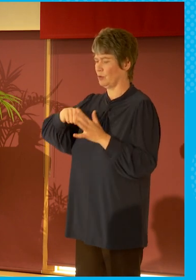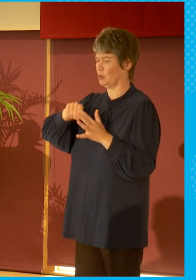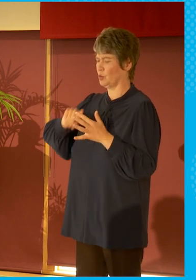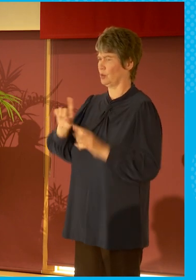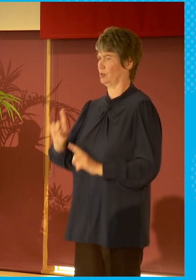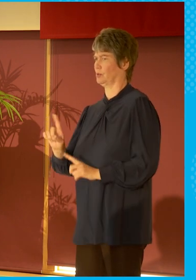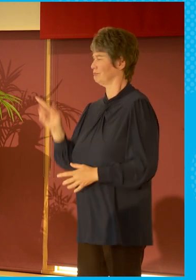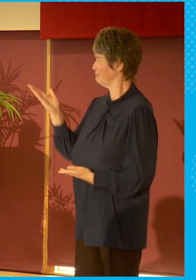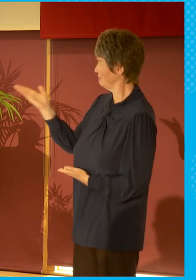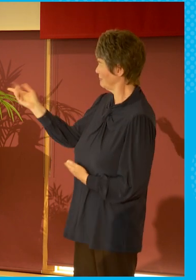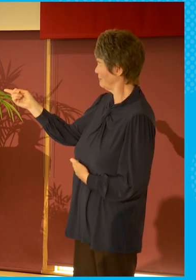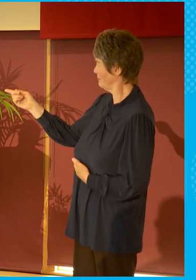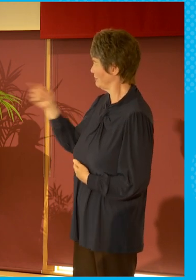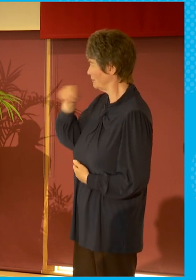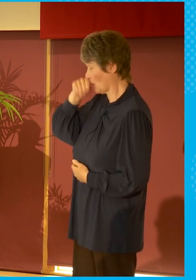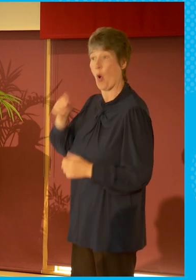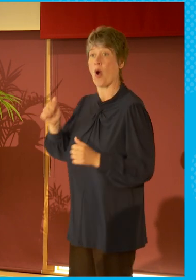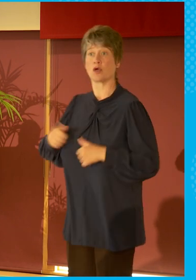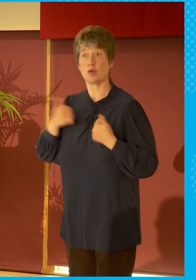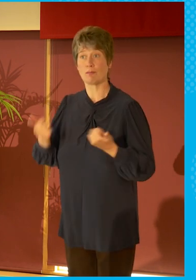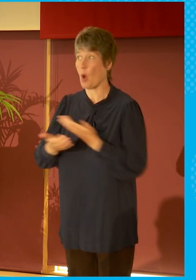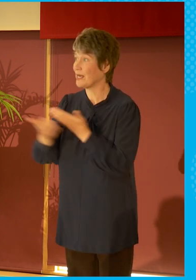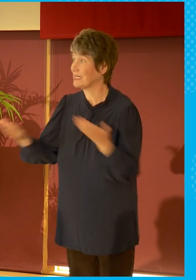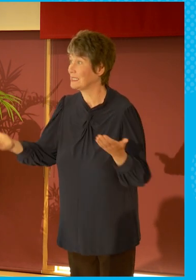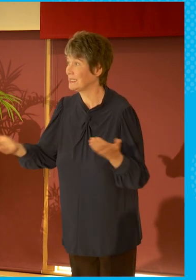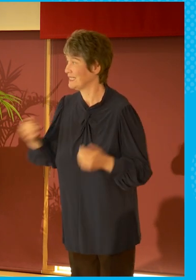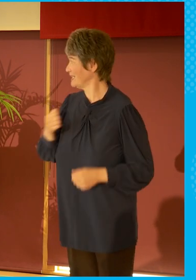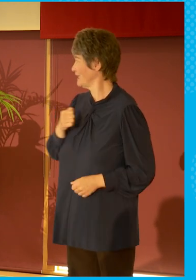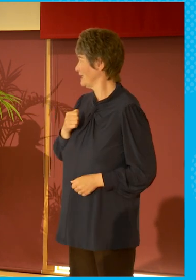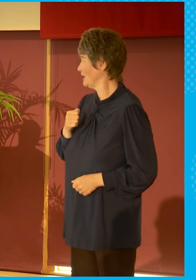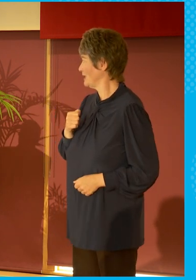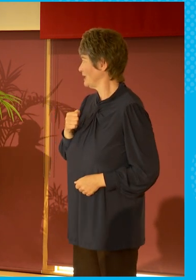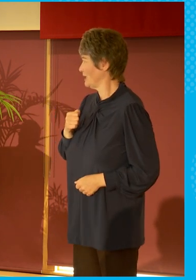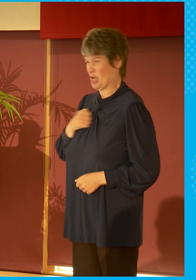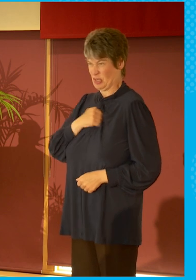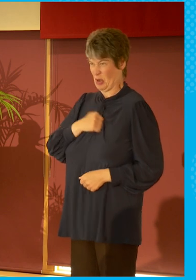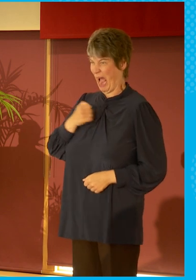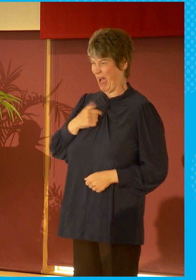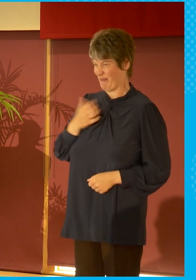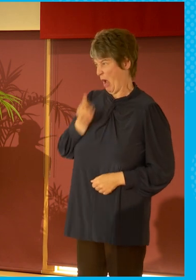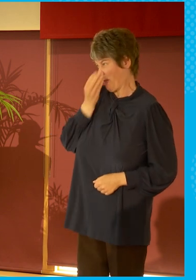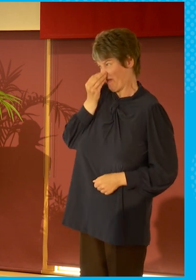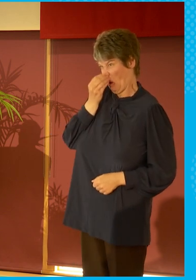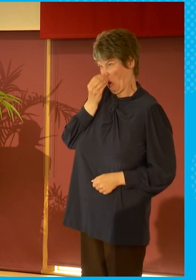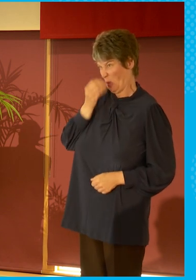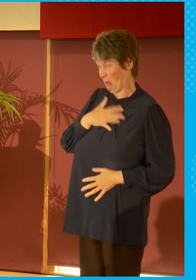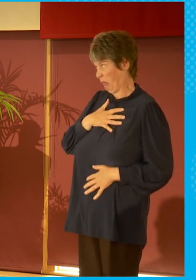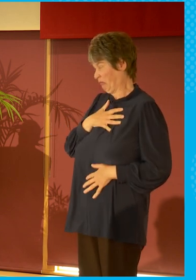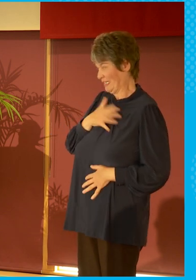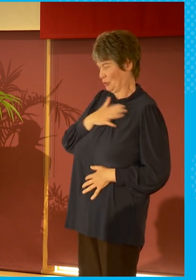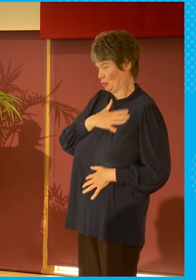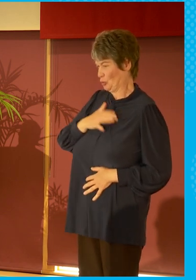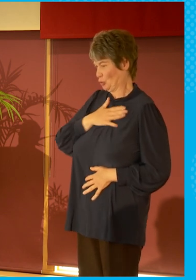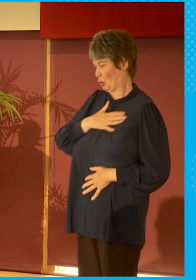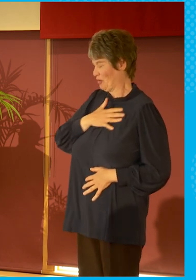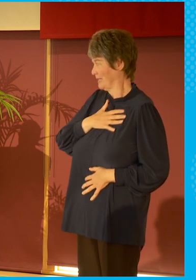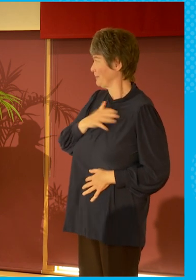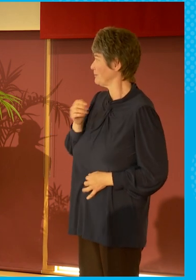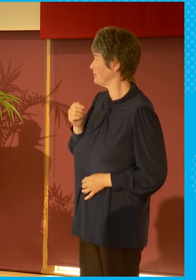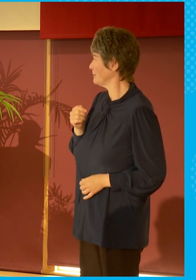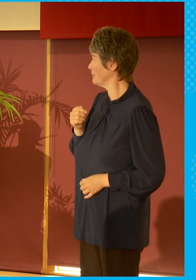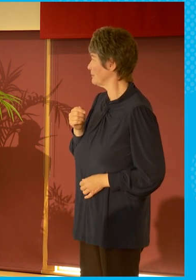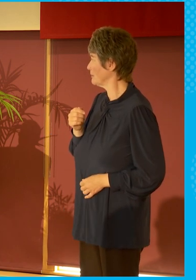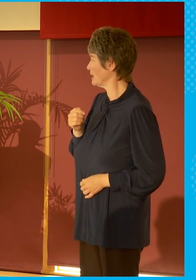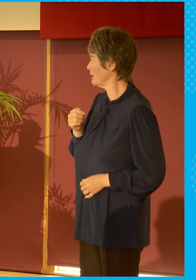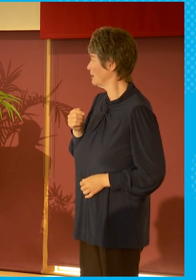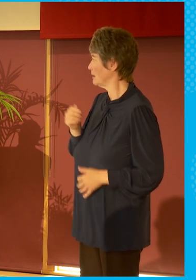I think it's mourning everyone and apologies for being the one that came with the summer cold, absolutely inevitable that one of us would be. I think when you call